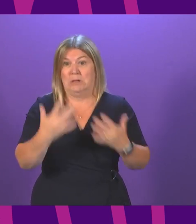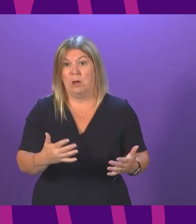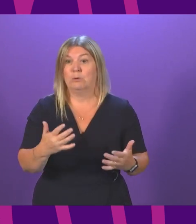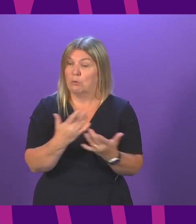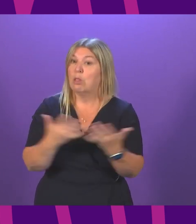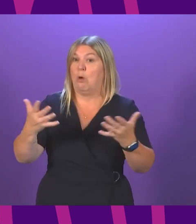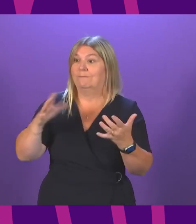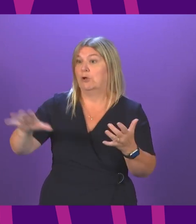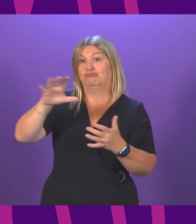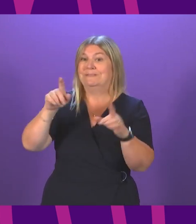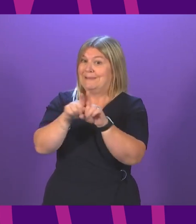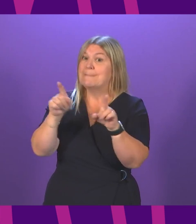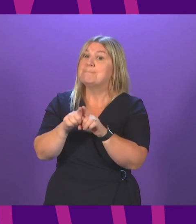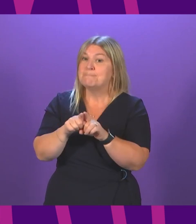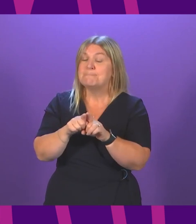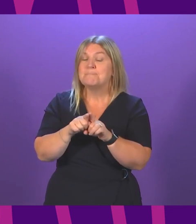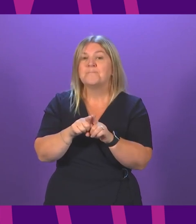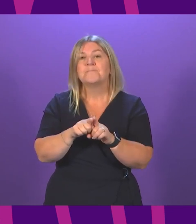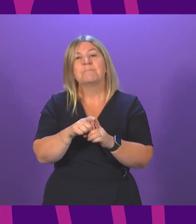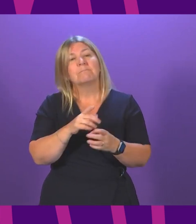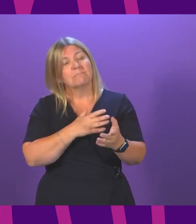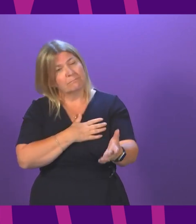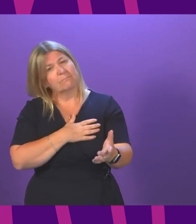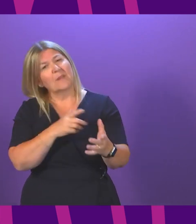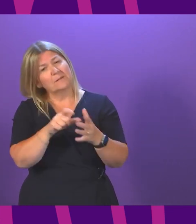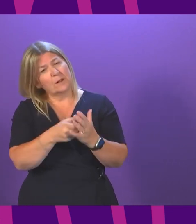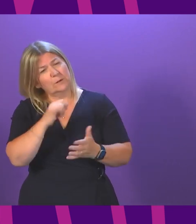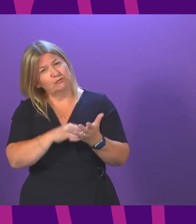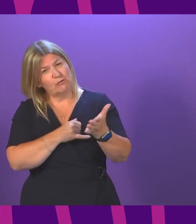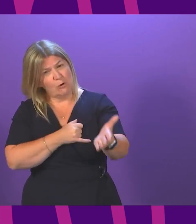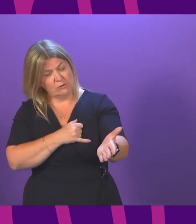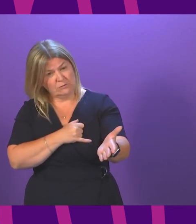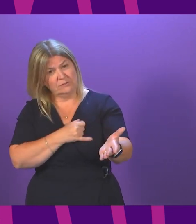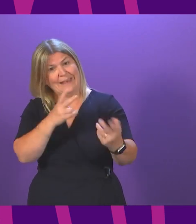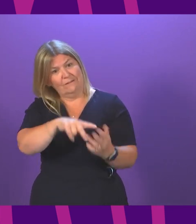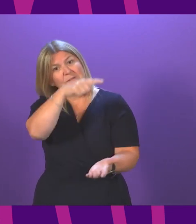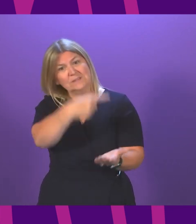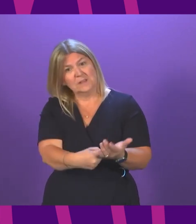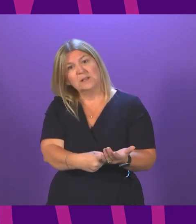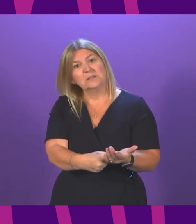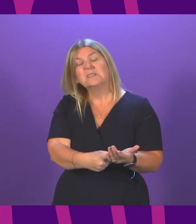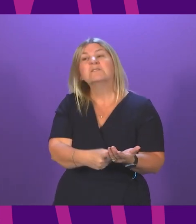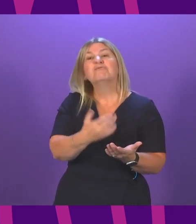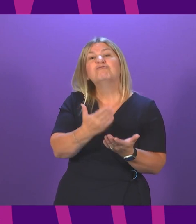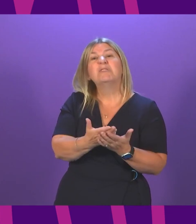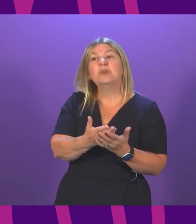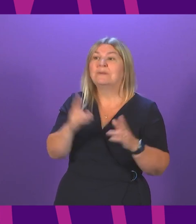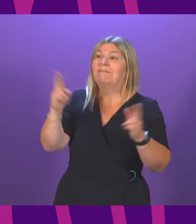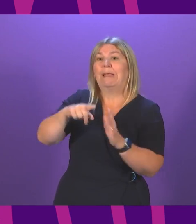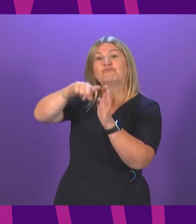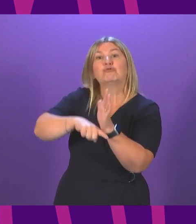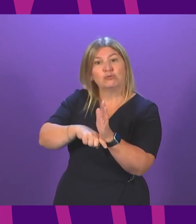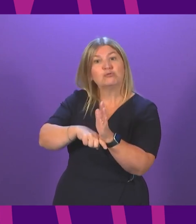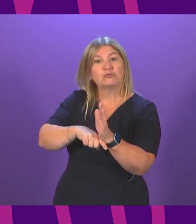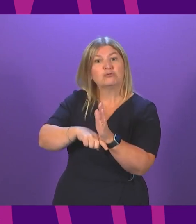would say in passing that had it been down to Douglas Ross, we wouldn't even have in place some of the mitigations against COVID that we do have in place because he